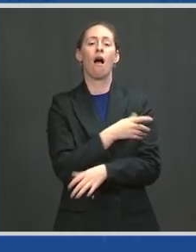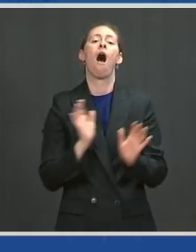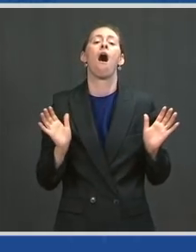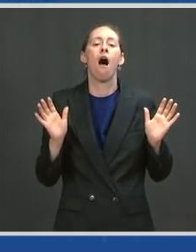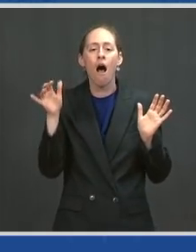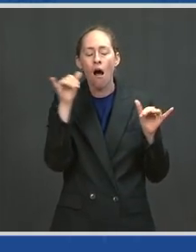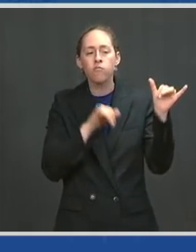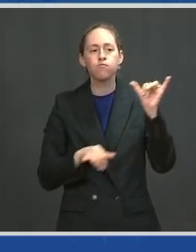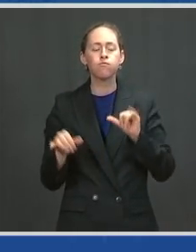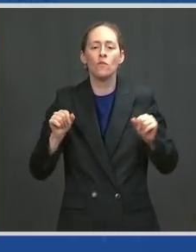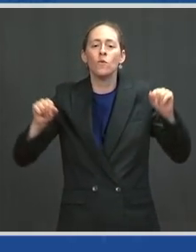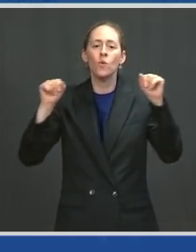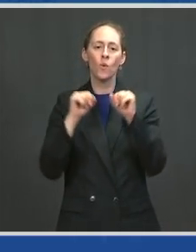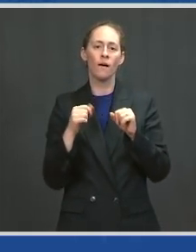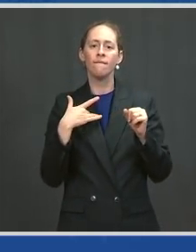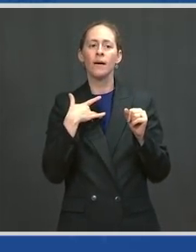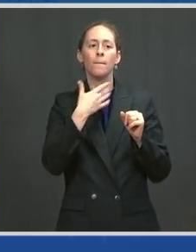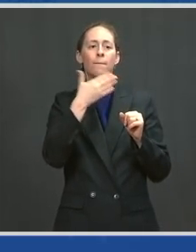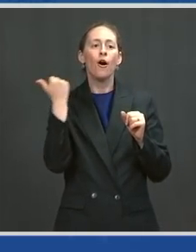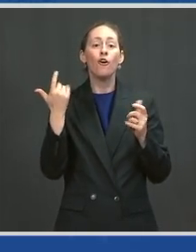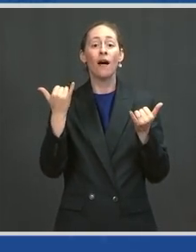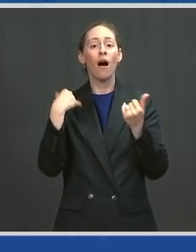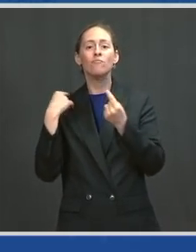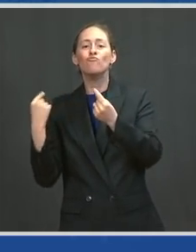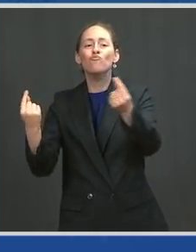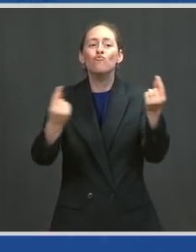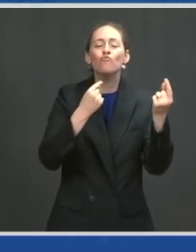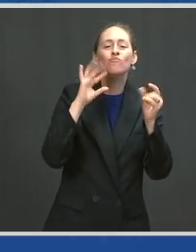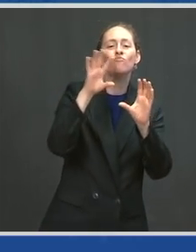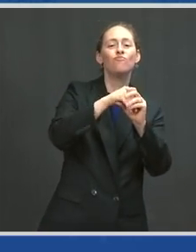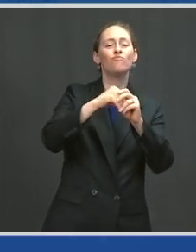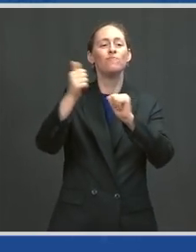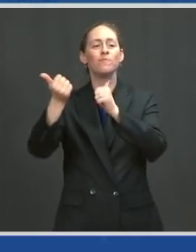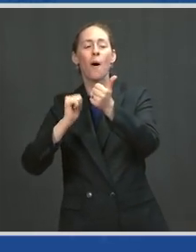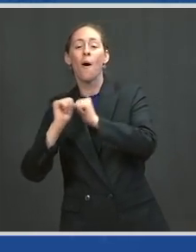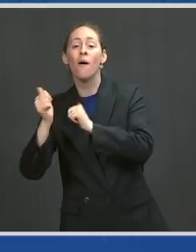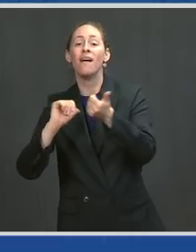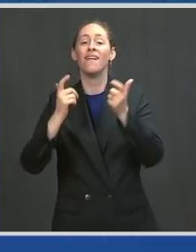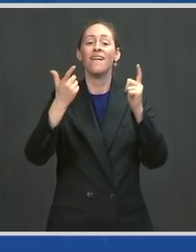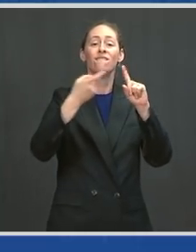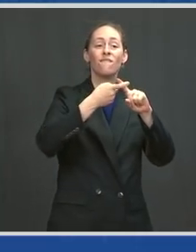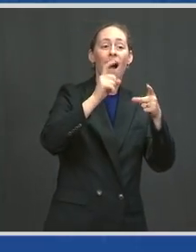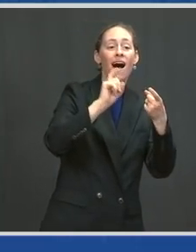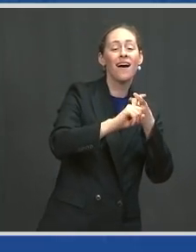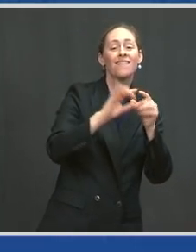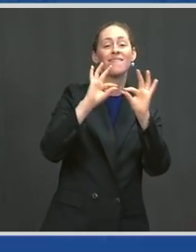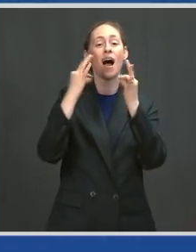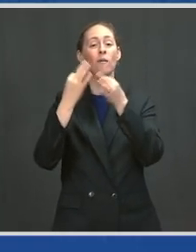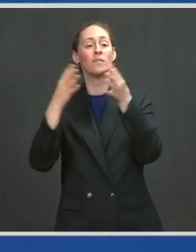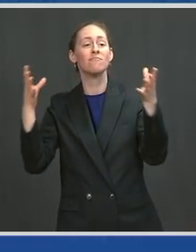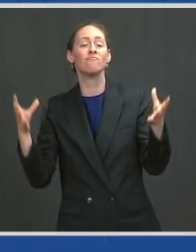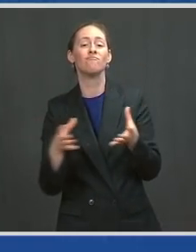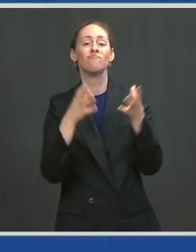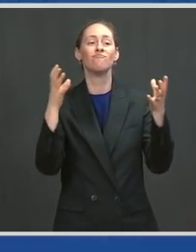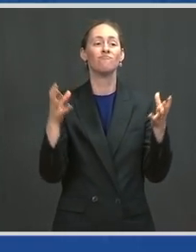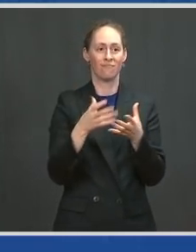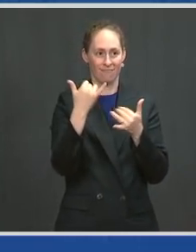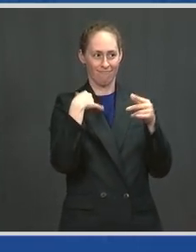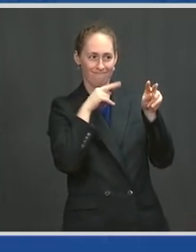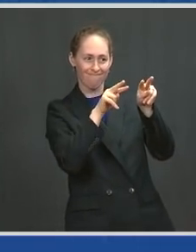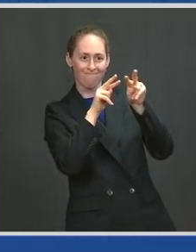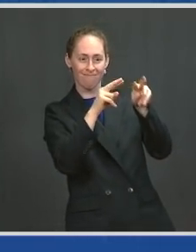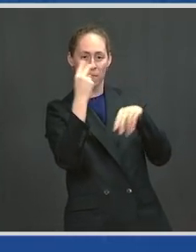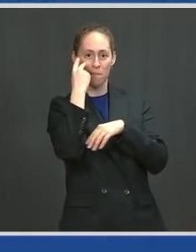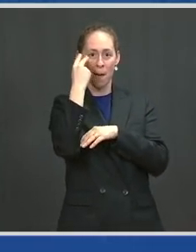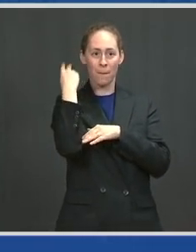I'm playing sports and hanging out with my family and friends. With Memorial Day weekend here, I'm excited to go